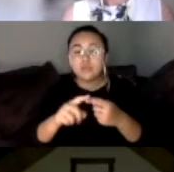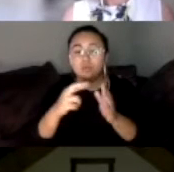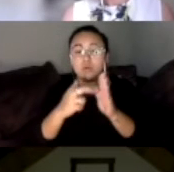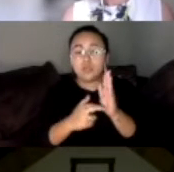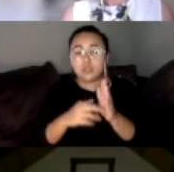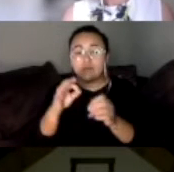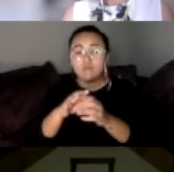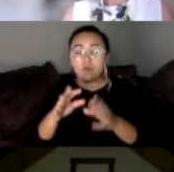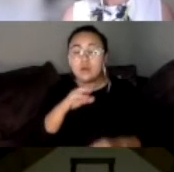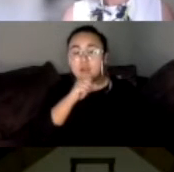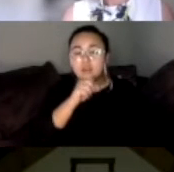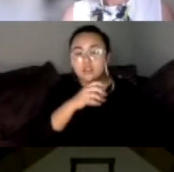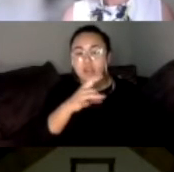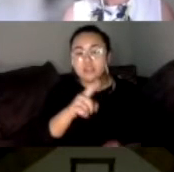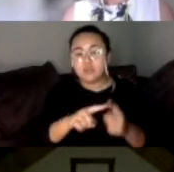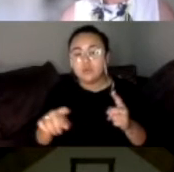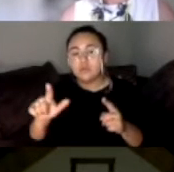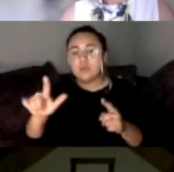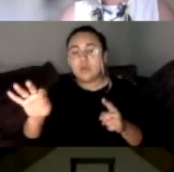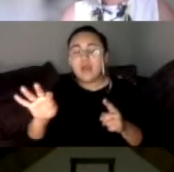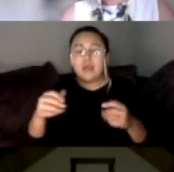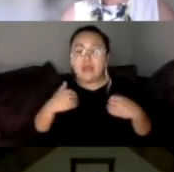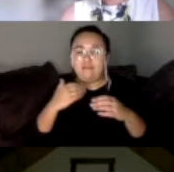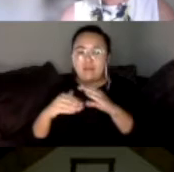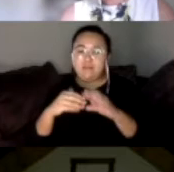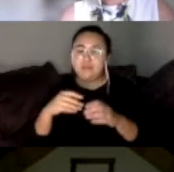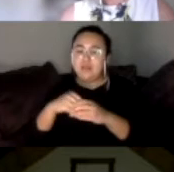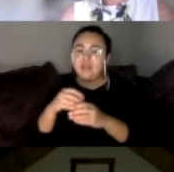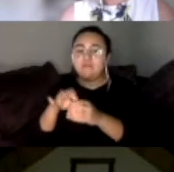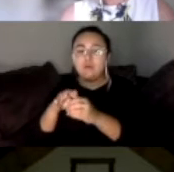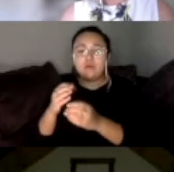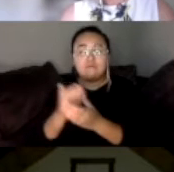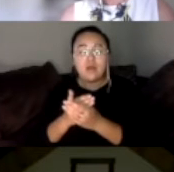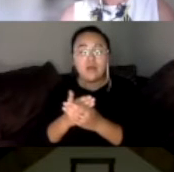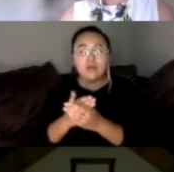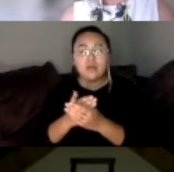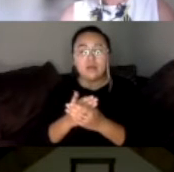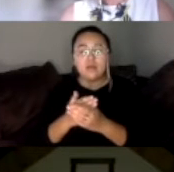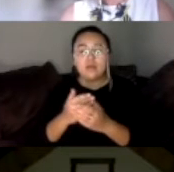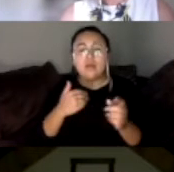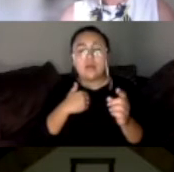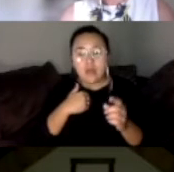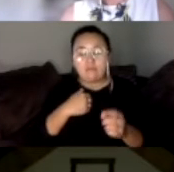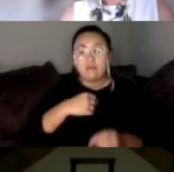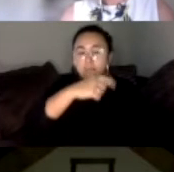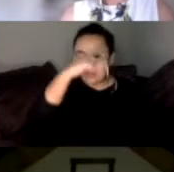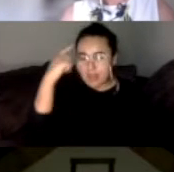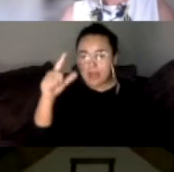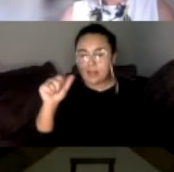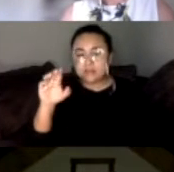29 that have emails as part of the voter file with oversamples of Black, Latino, and AAPI voters in California.